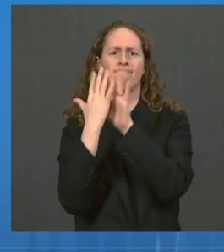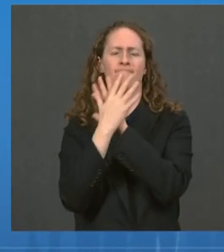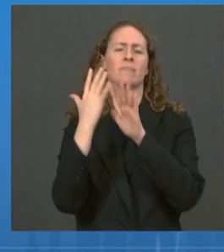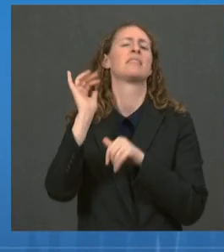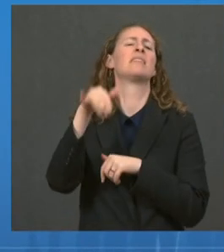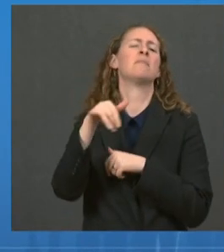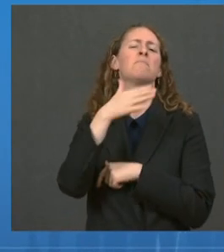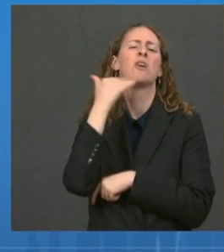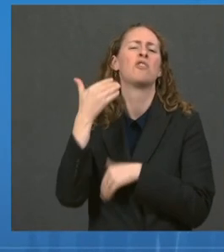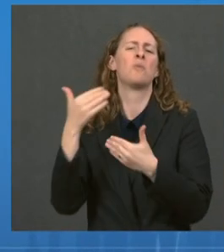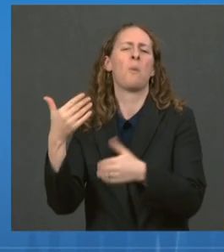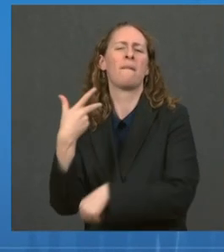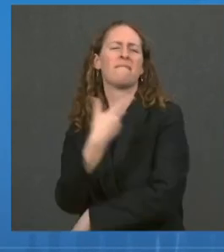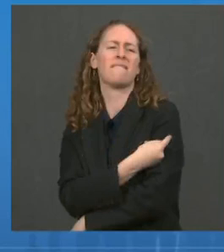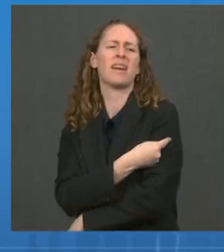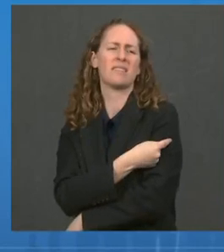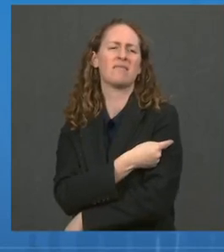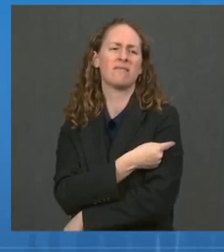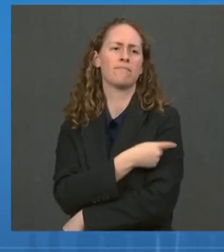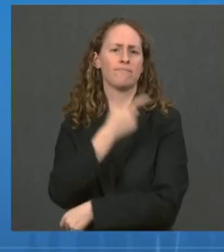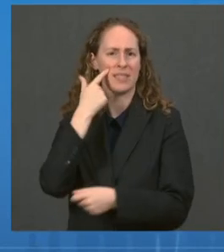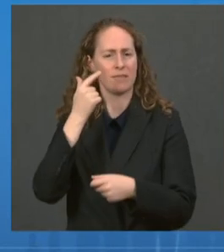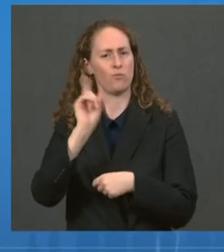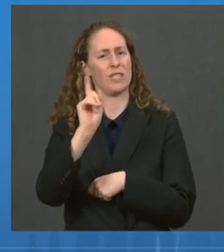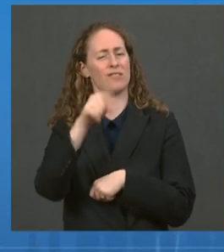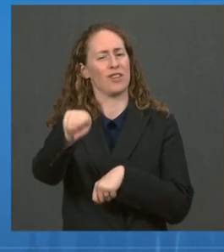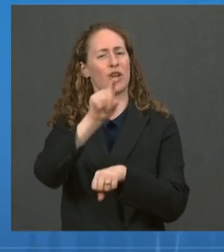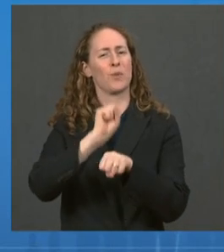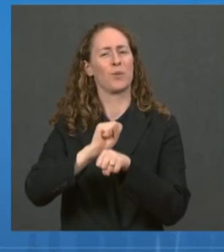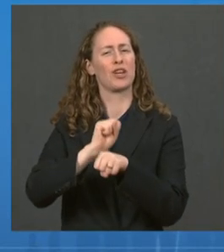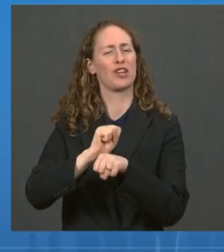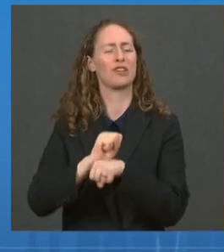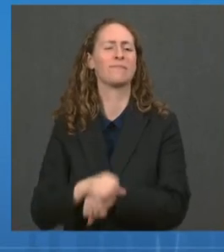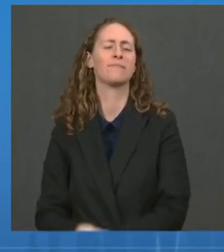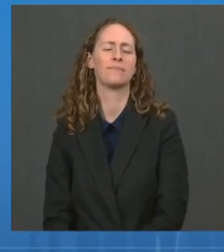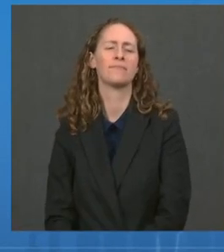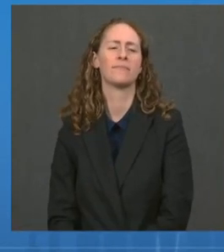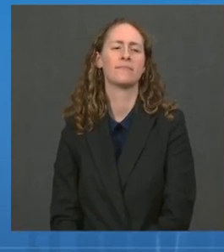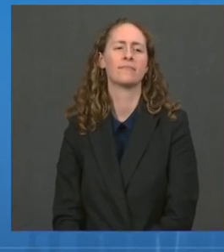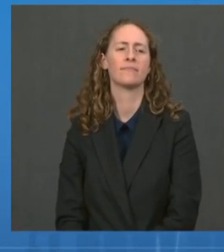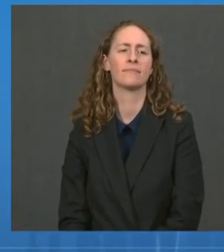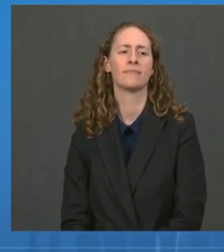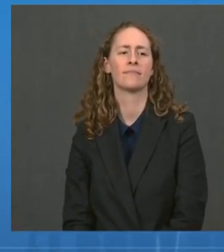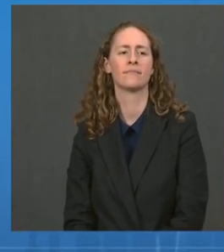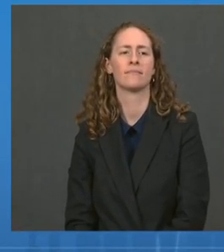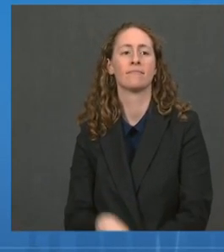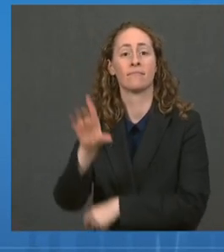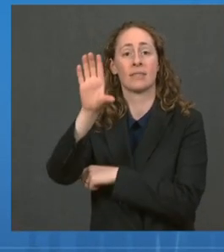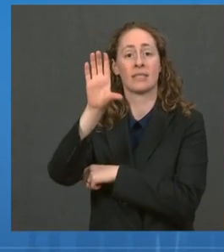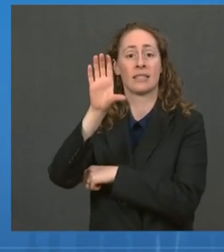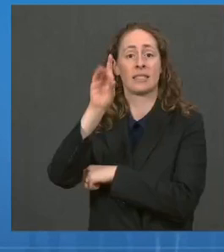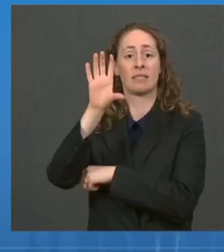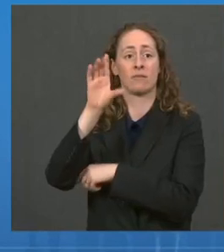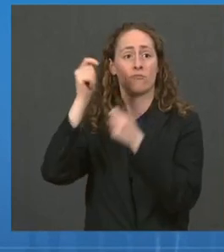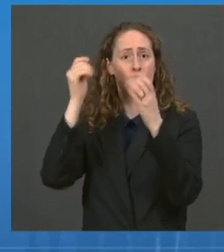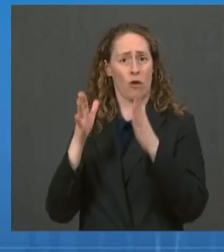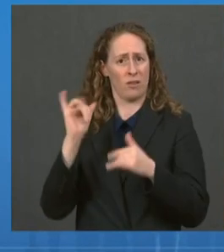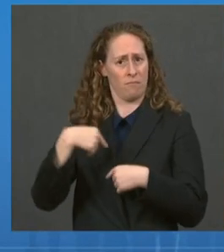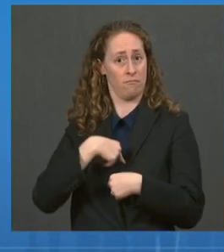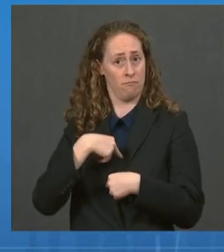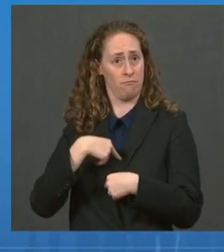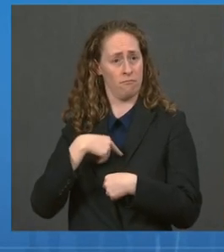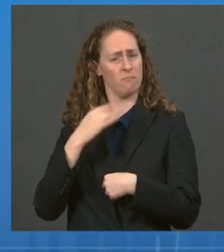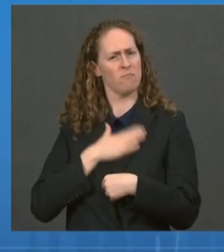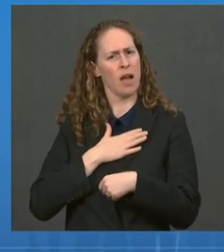of occupational and institutional exposure. As CDC director, it's my job to recognize where our actions can have the